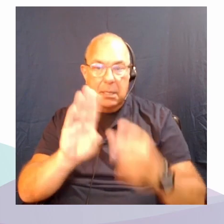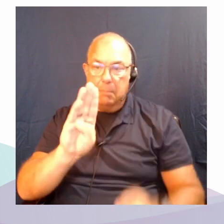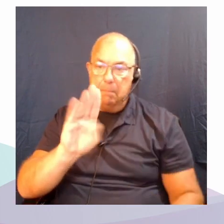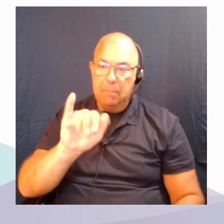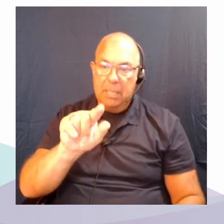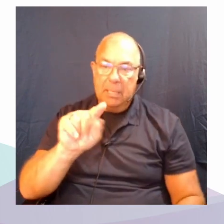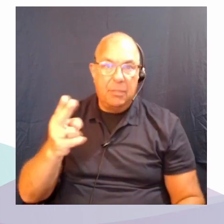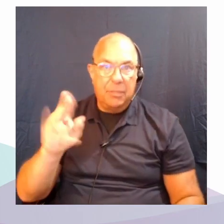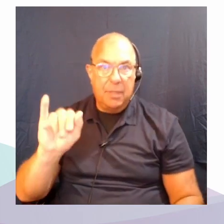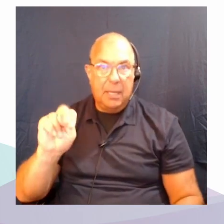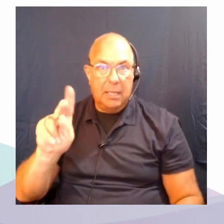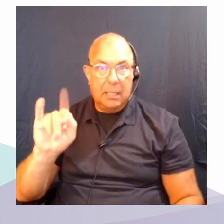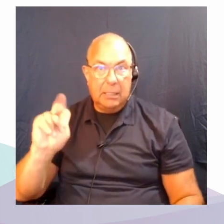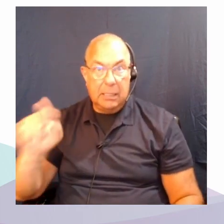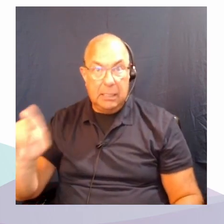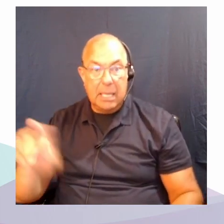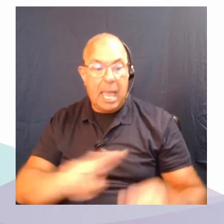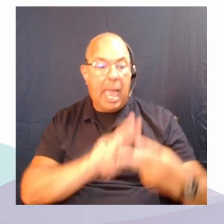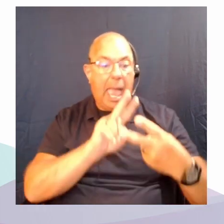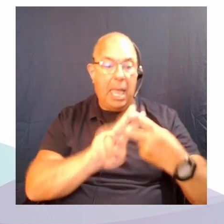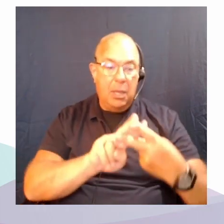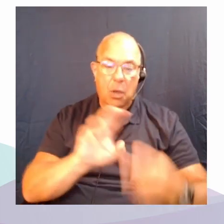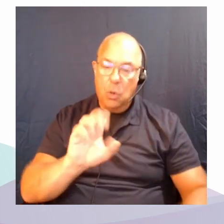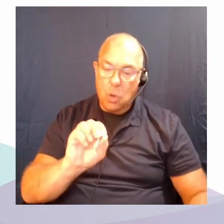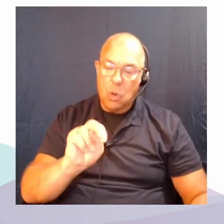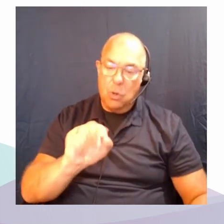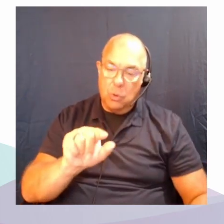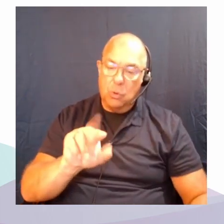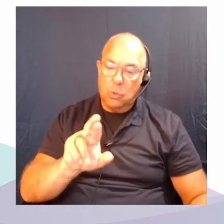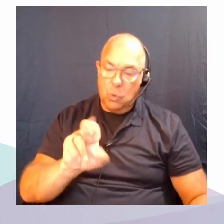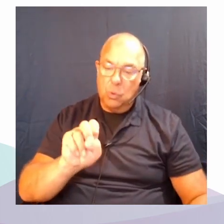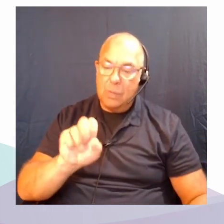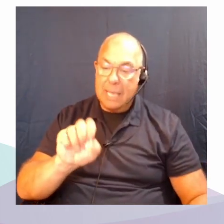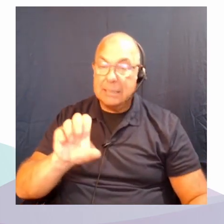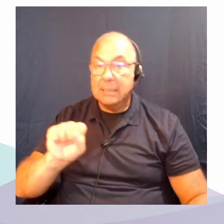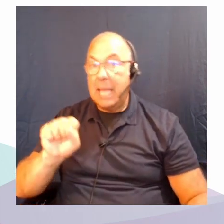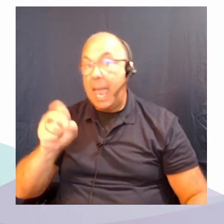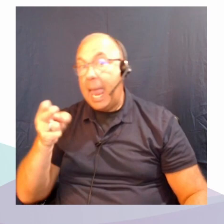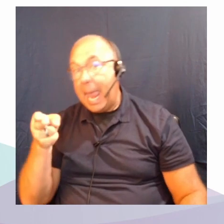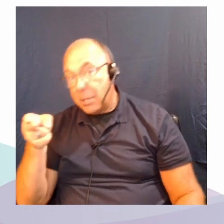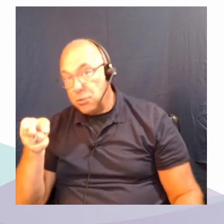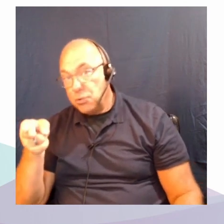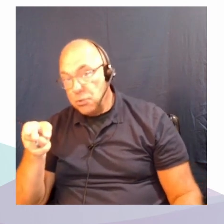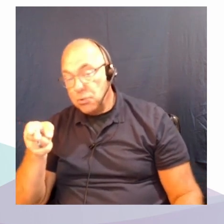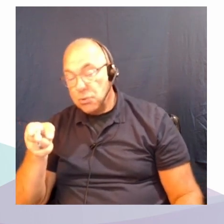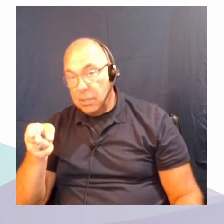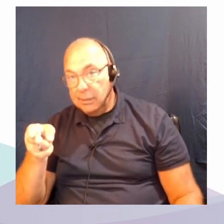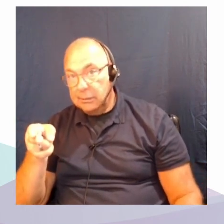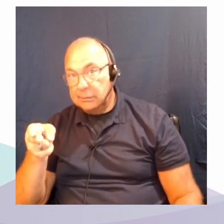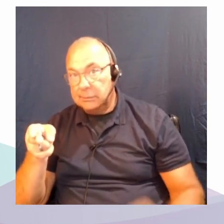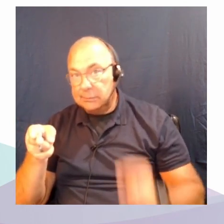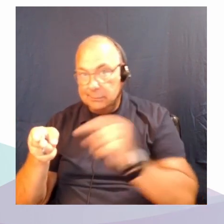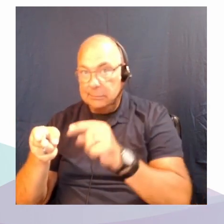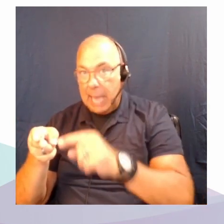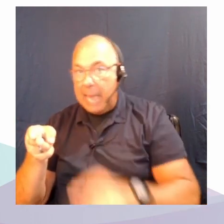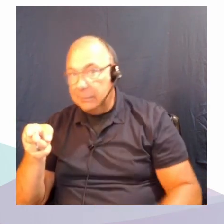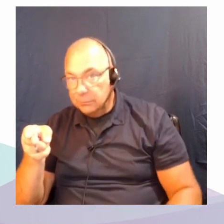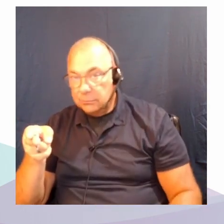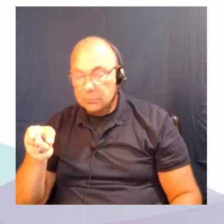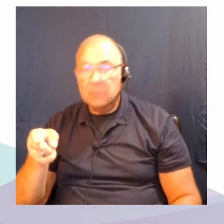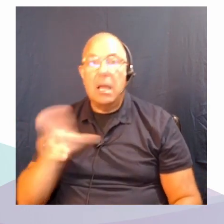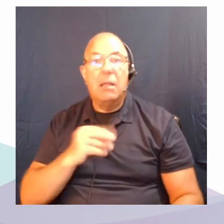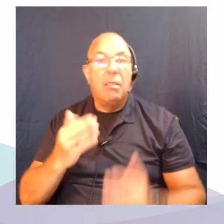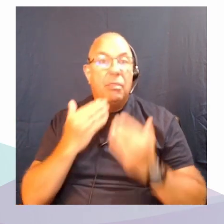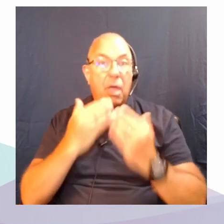congress that's with an s at the end congress with an h and h at the end and thank you all for joining us